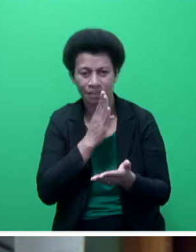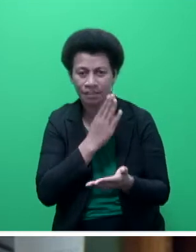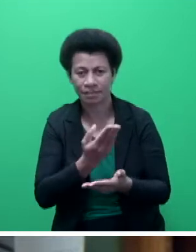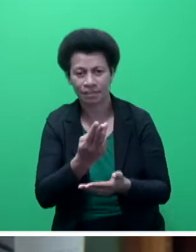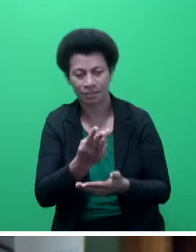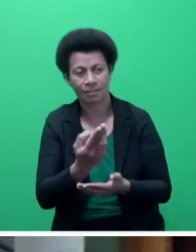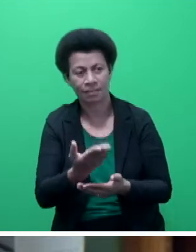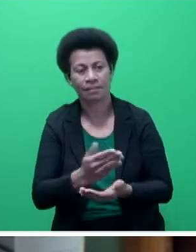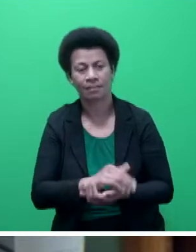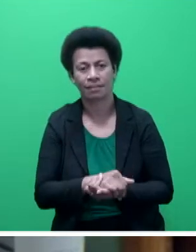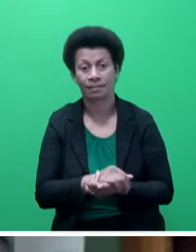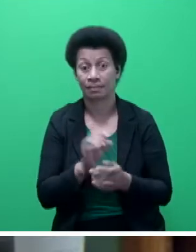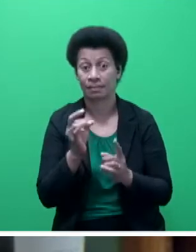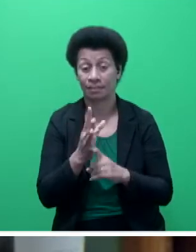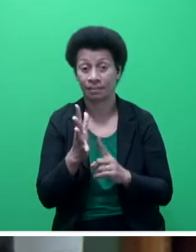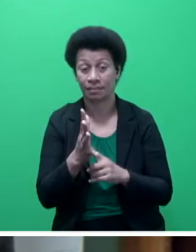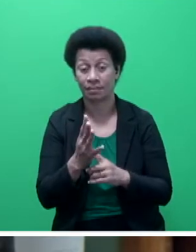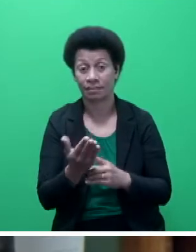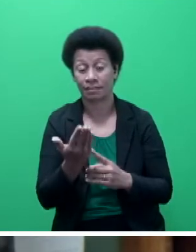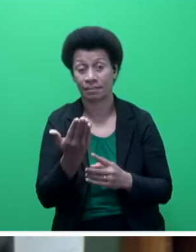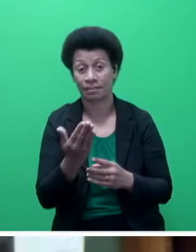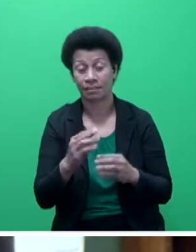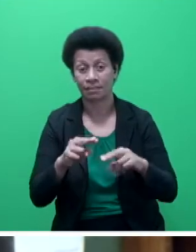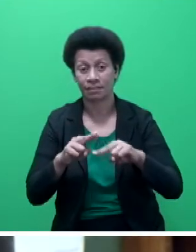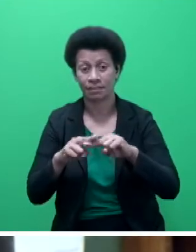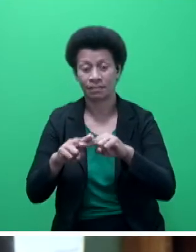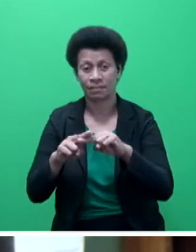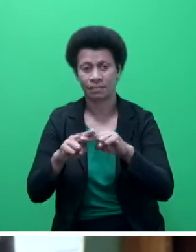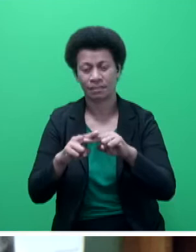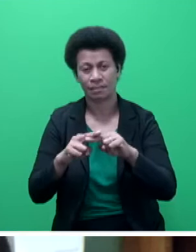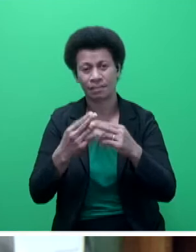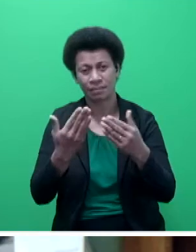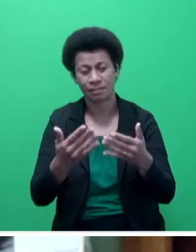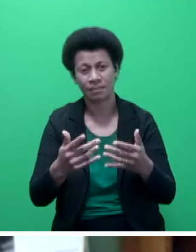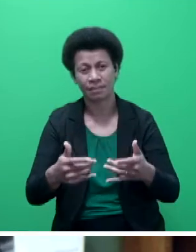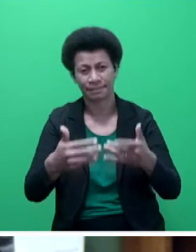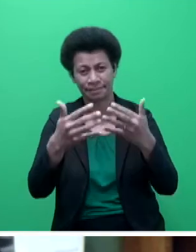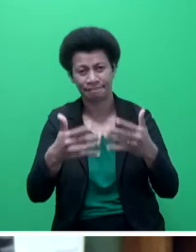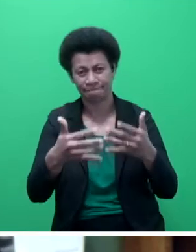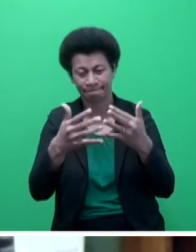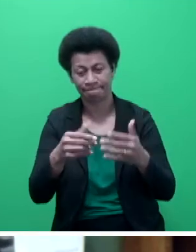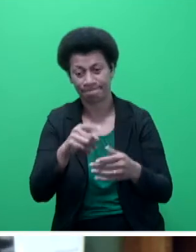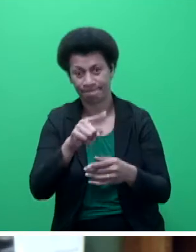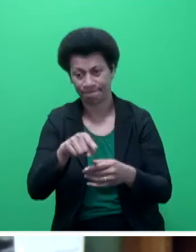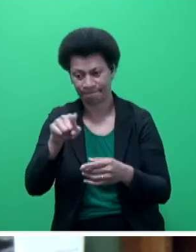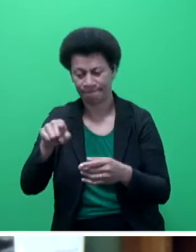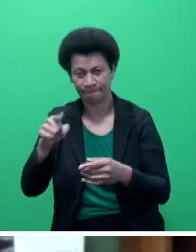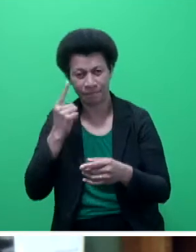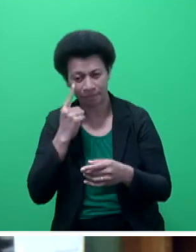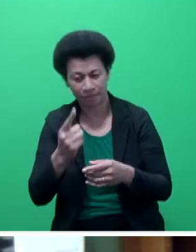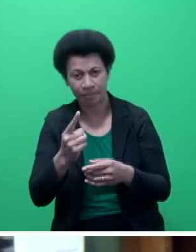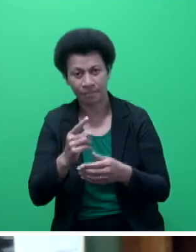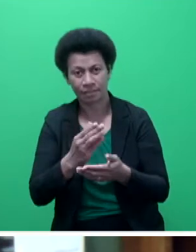the Fiji Bureau of Statistics, with technical assistance from the World Bank, revised its poverty measurement methodology in 2019-2020